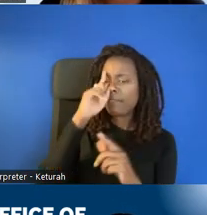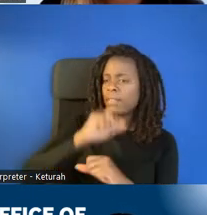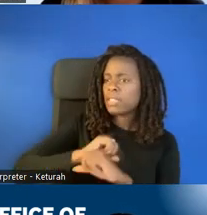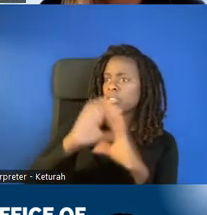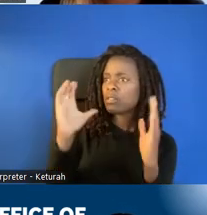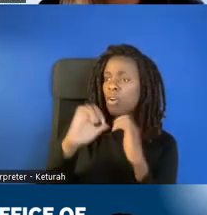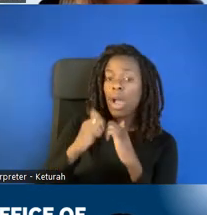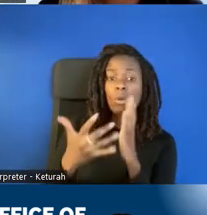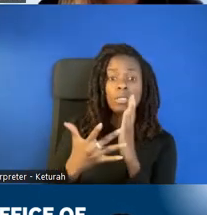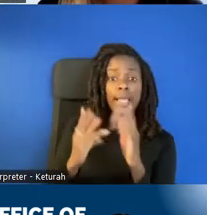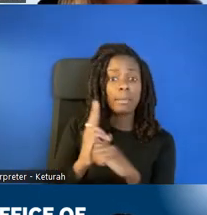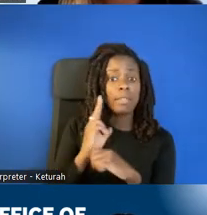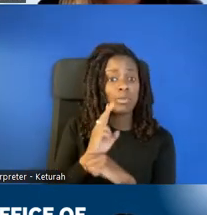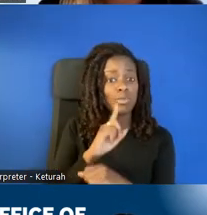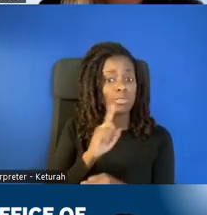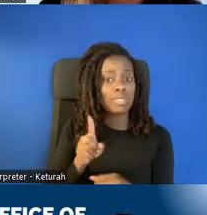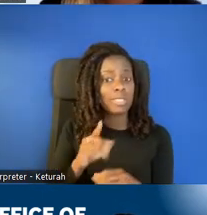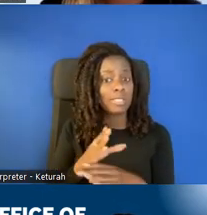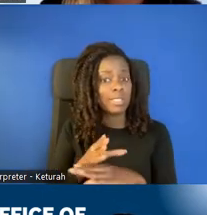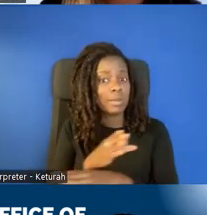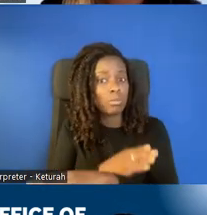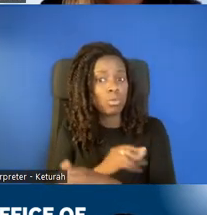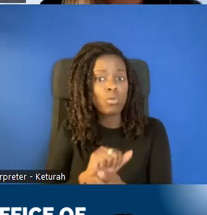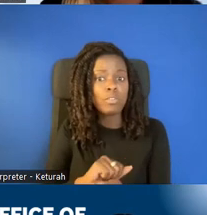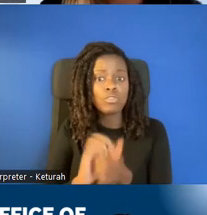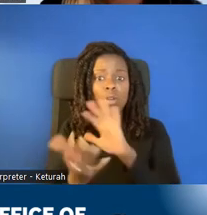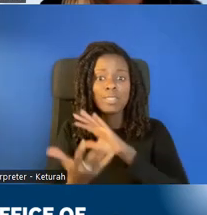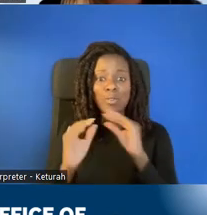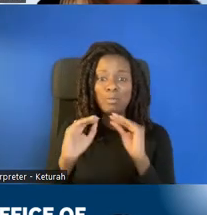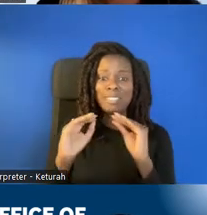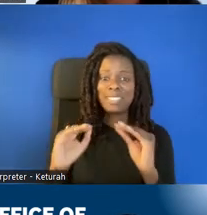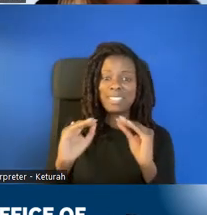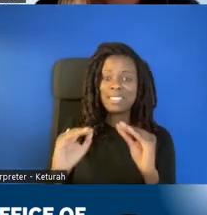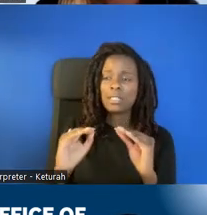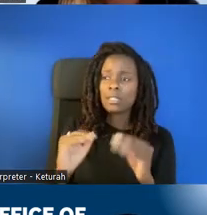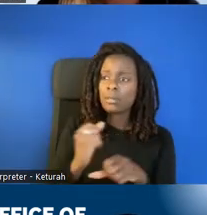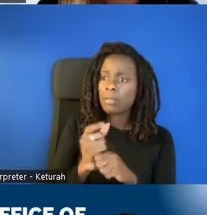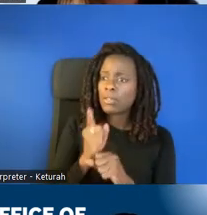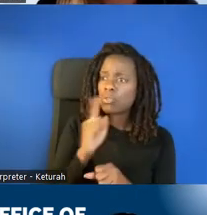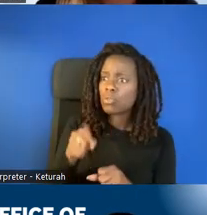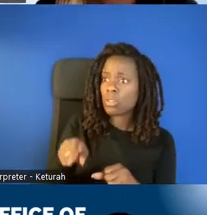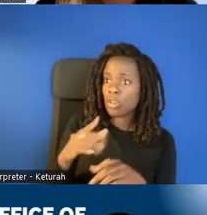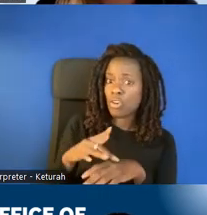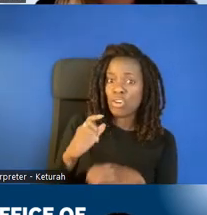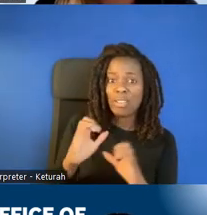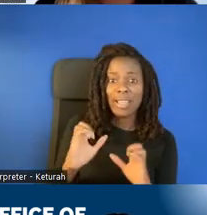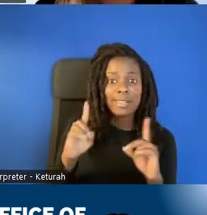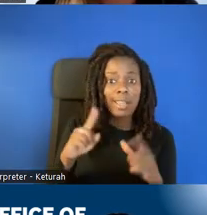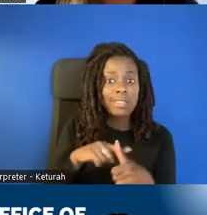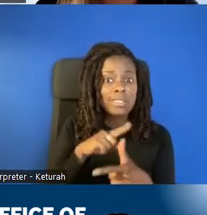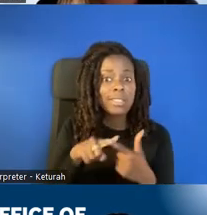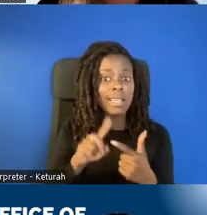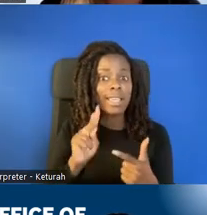teaching and learning and make everywhere, all the time learning possible for early education, K-12,